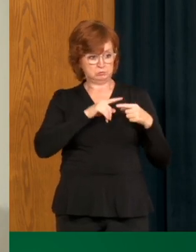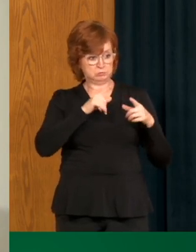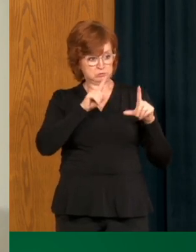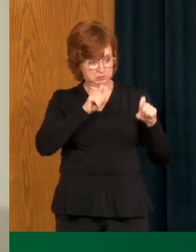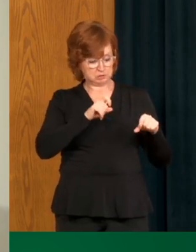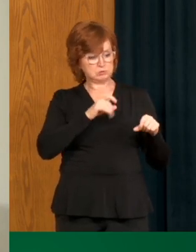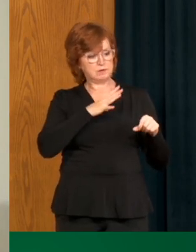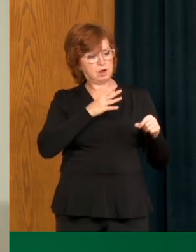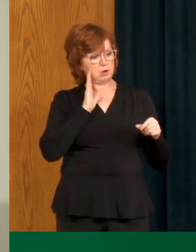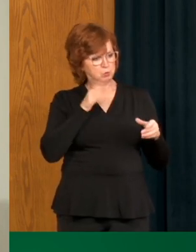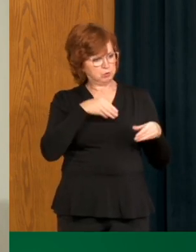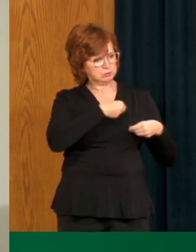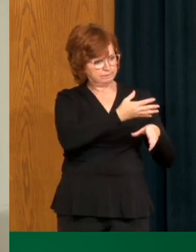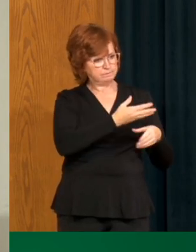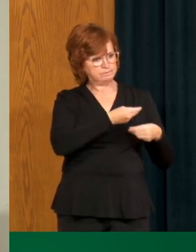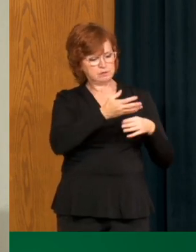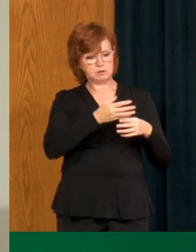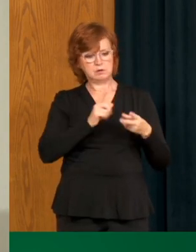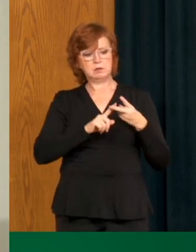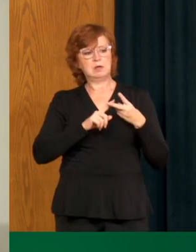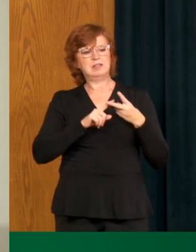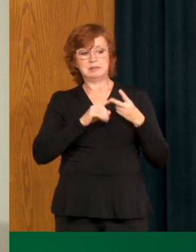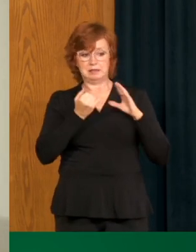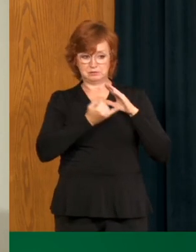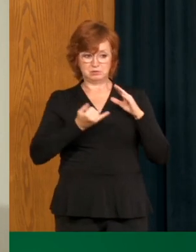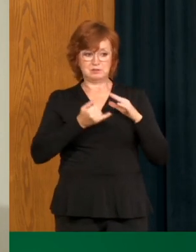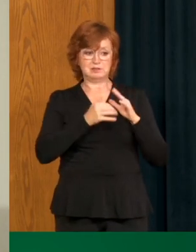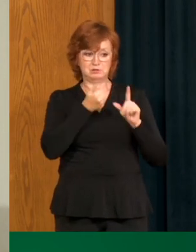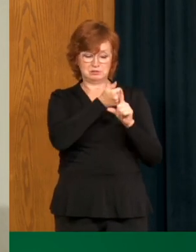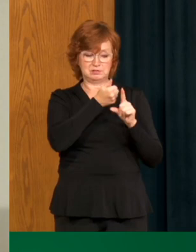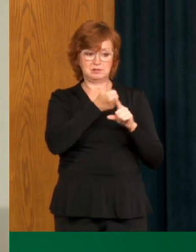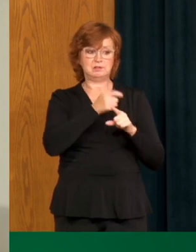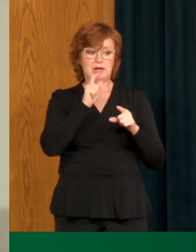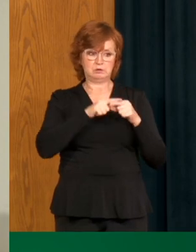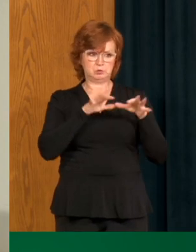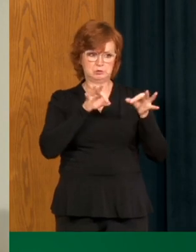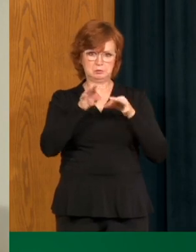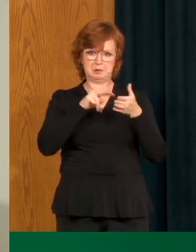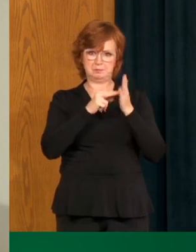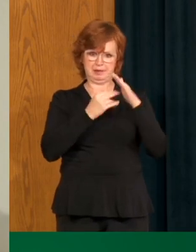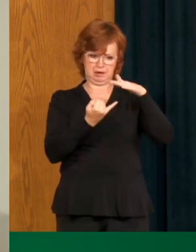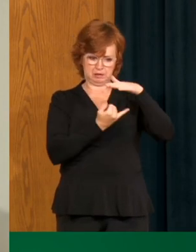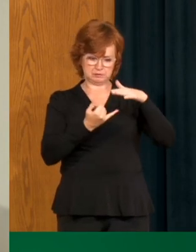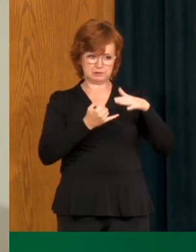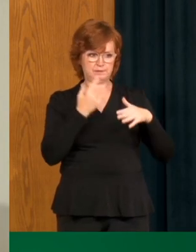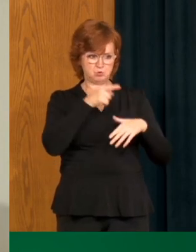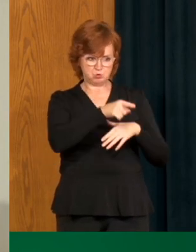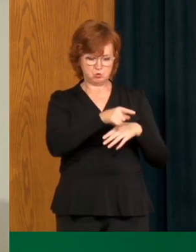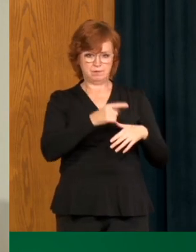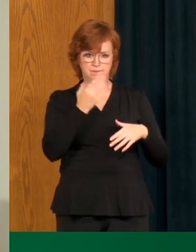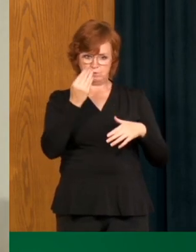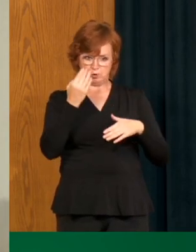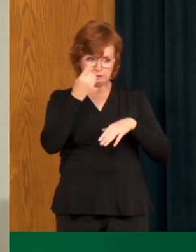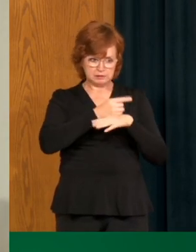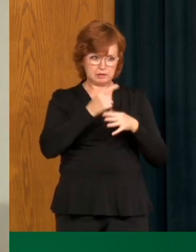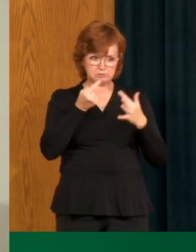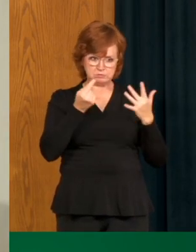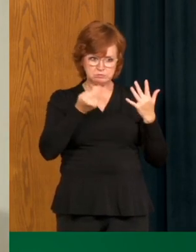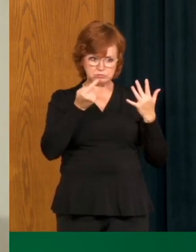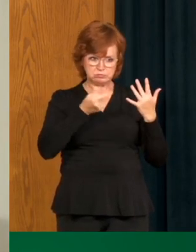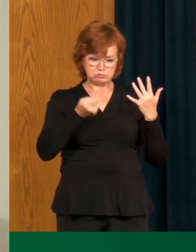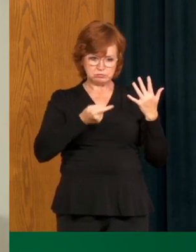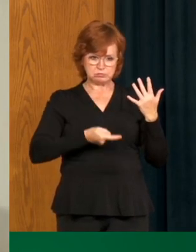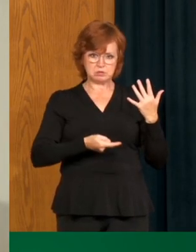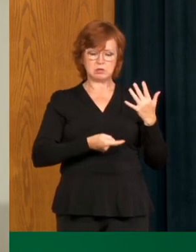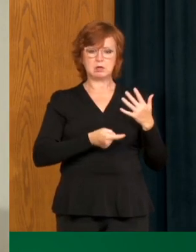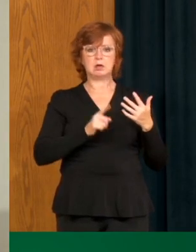working on isolation requirements, you know, explaining what isolation is and as well working towards the public health orders as